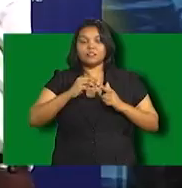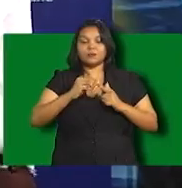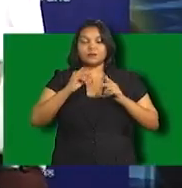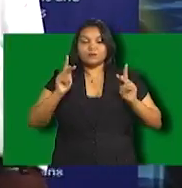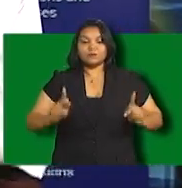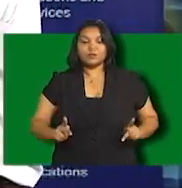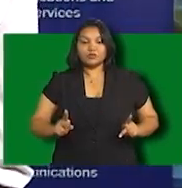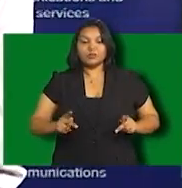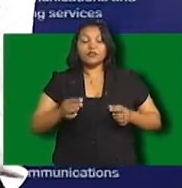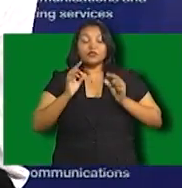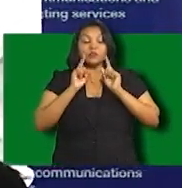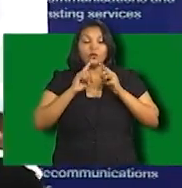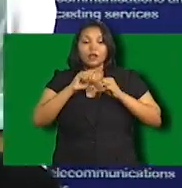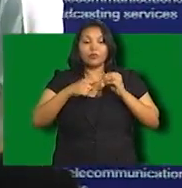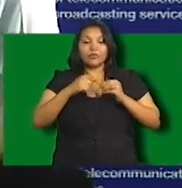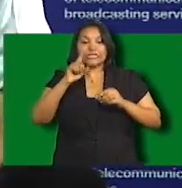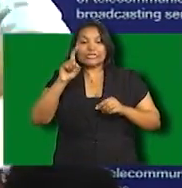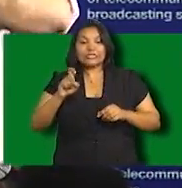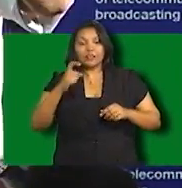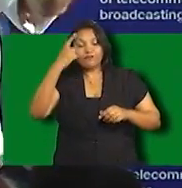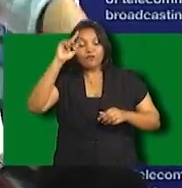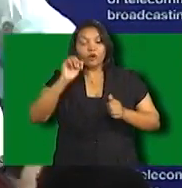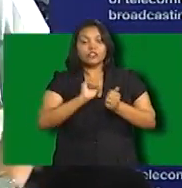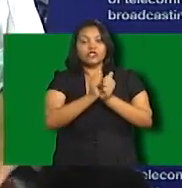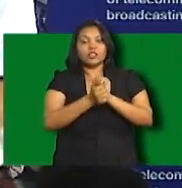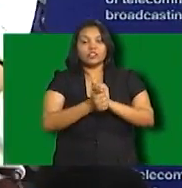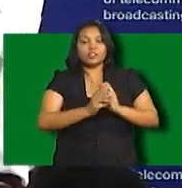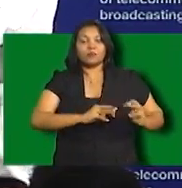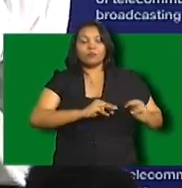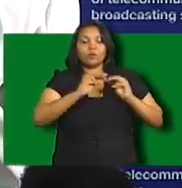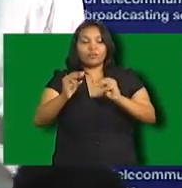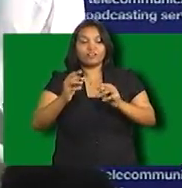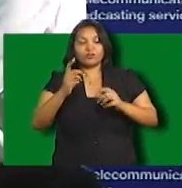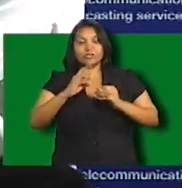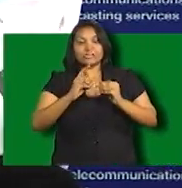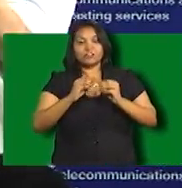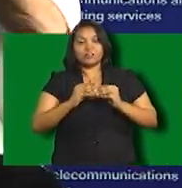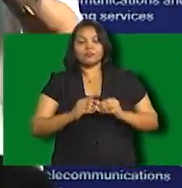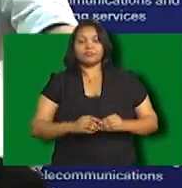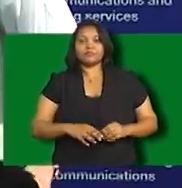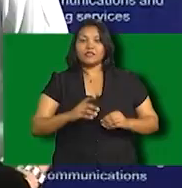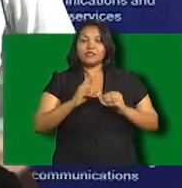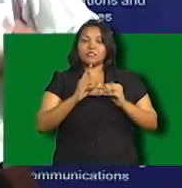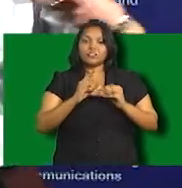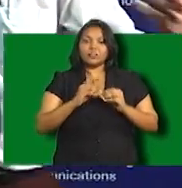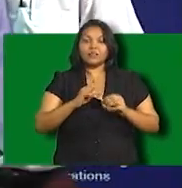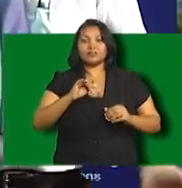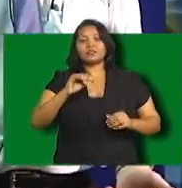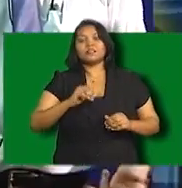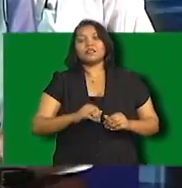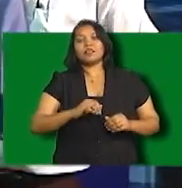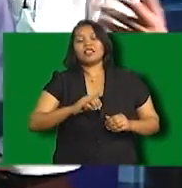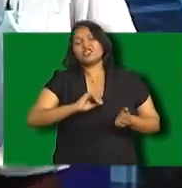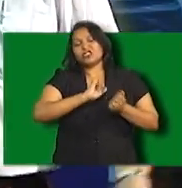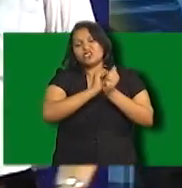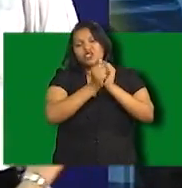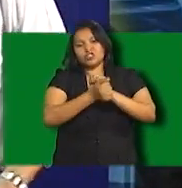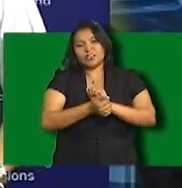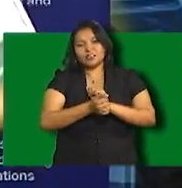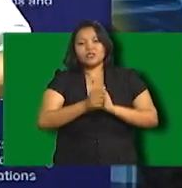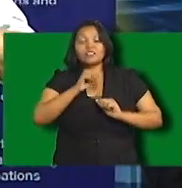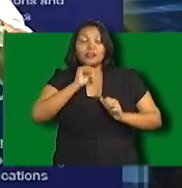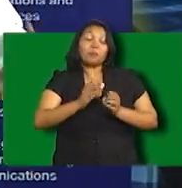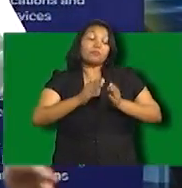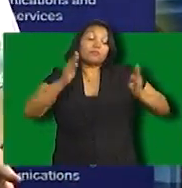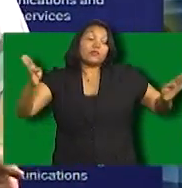perspective change with regard to the challenges in the digital switchover. So digital is just an evolution. It's not a